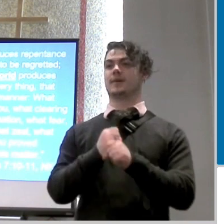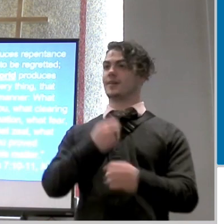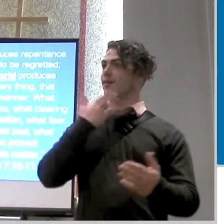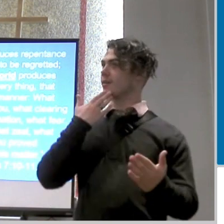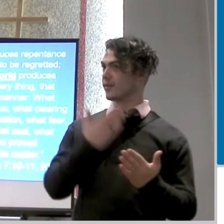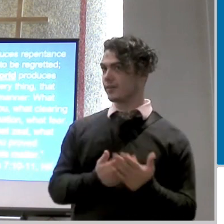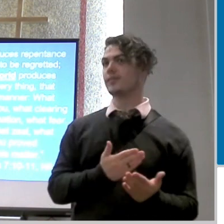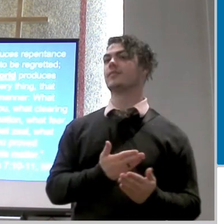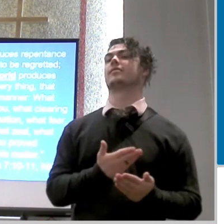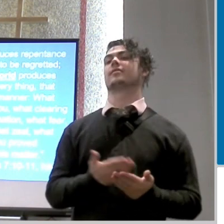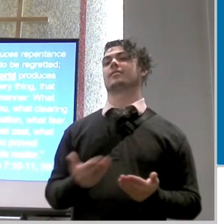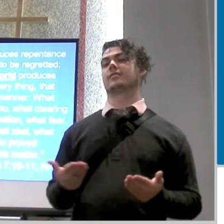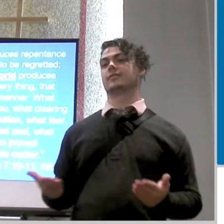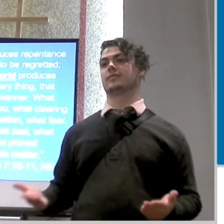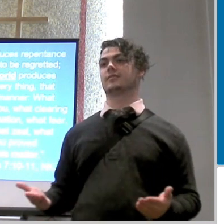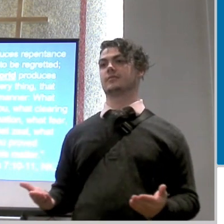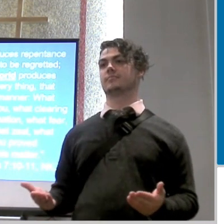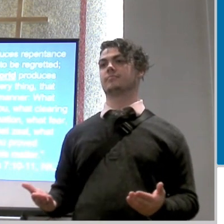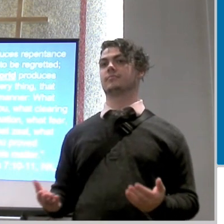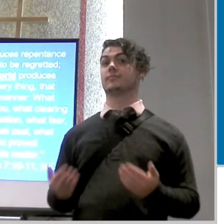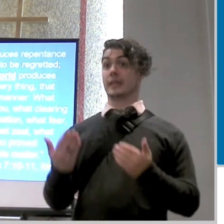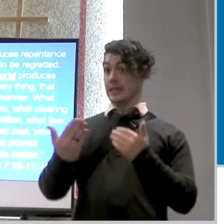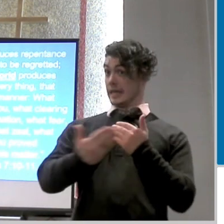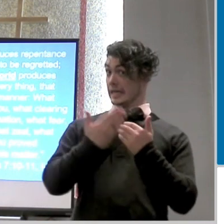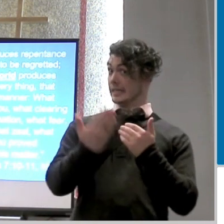easy stuff that you should be concerned about